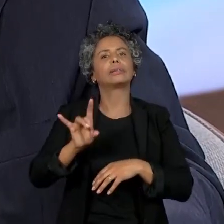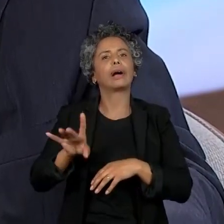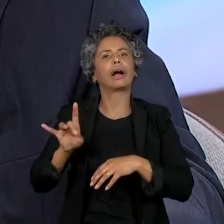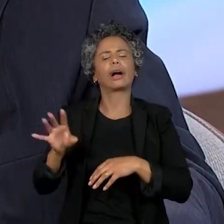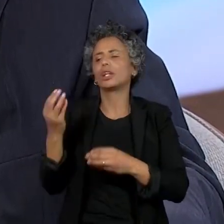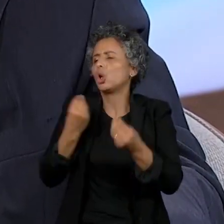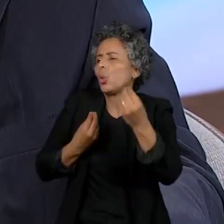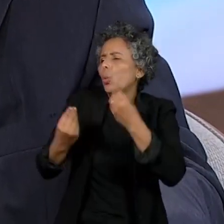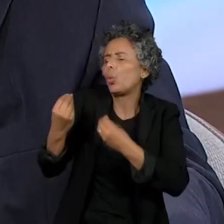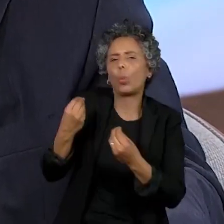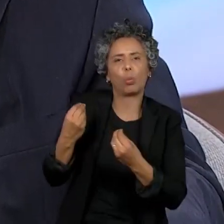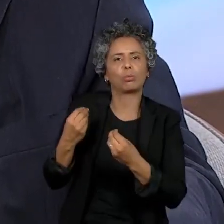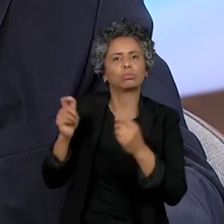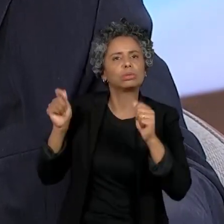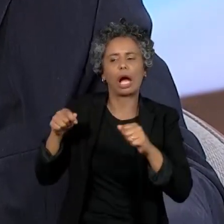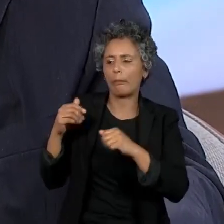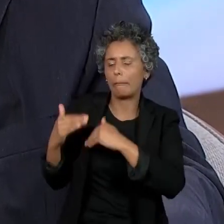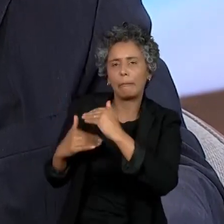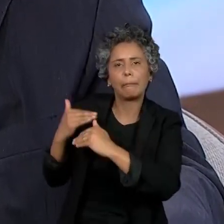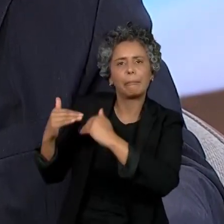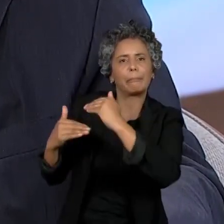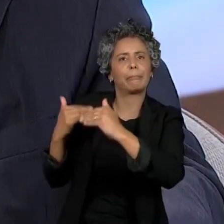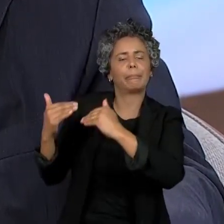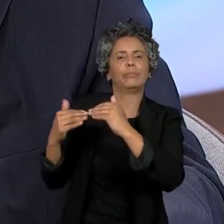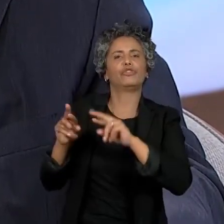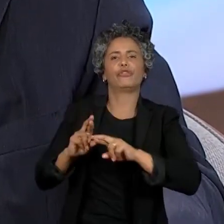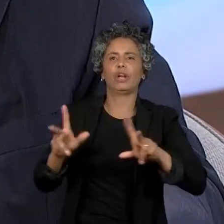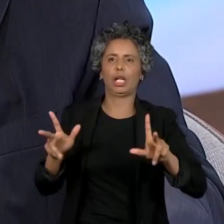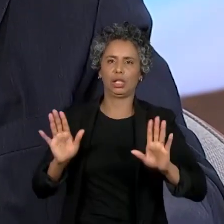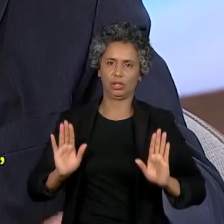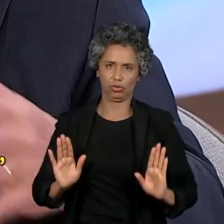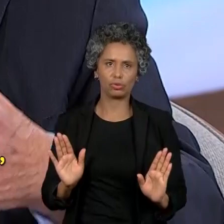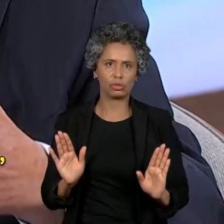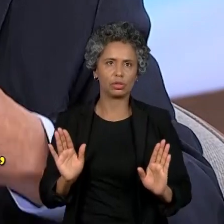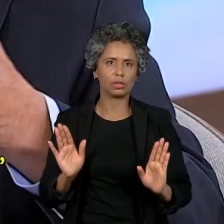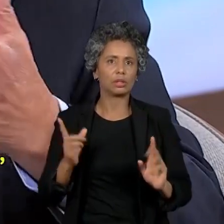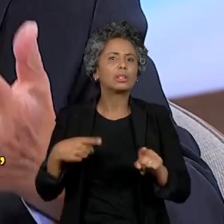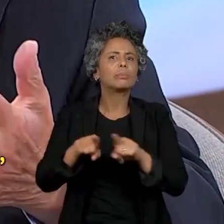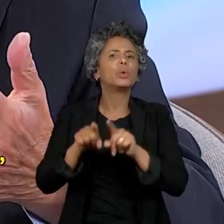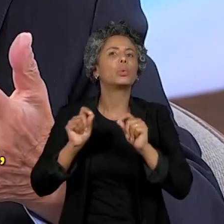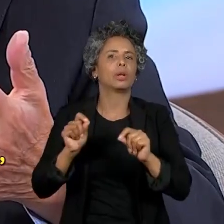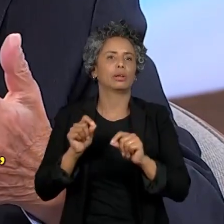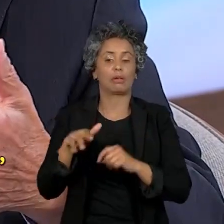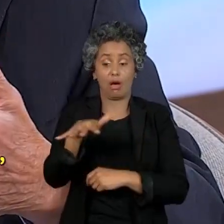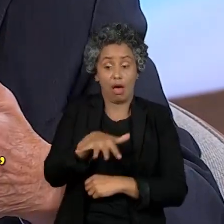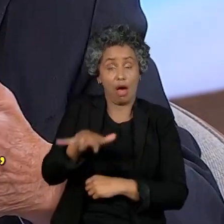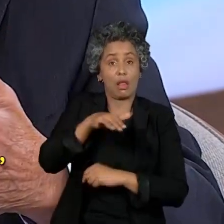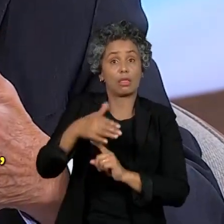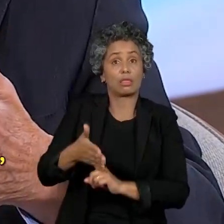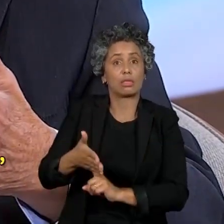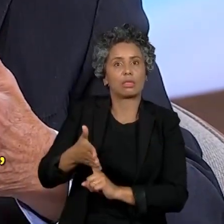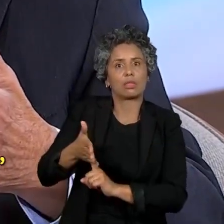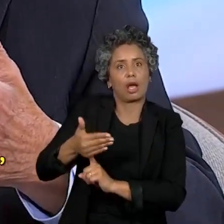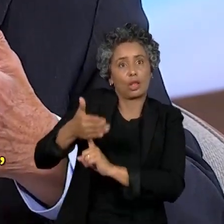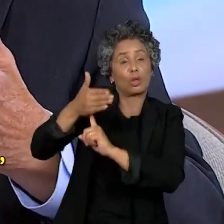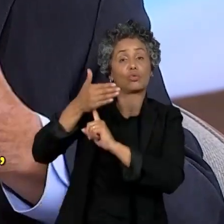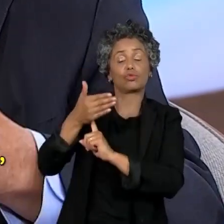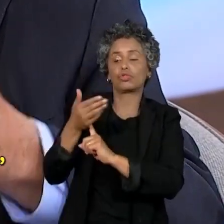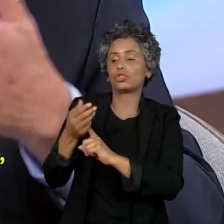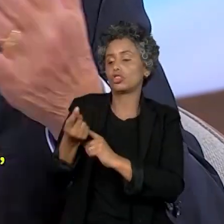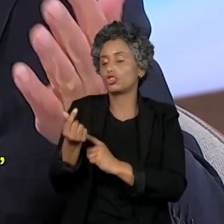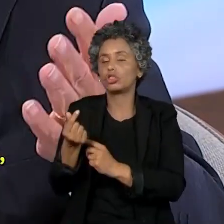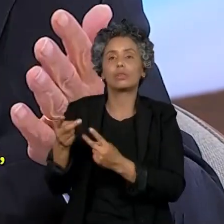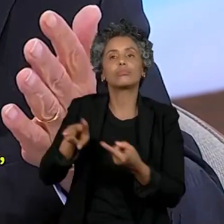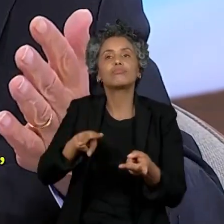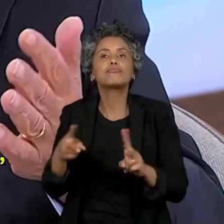different. So, in transactions, in